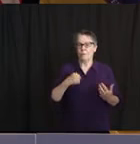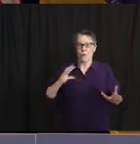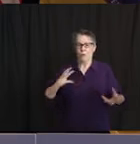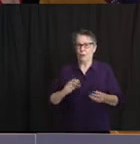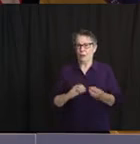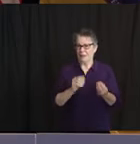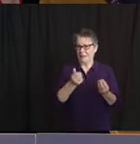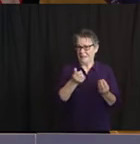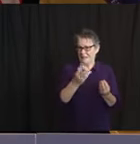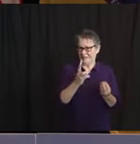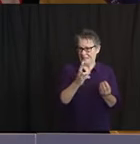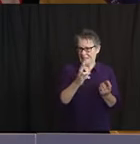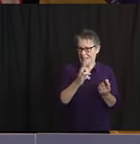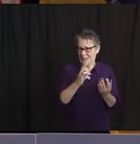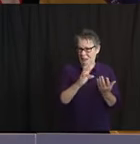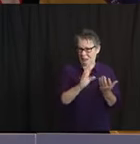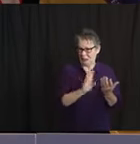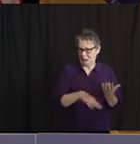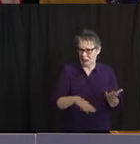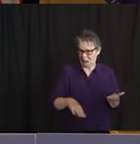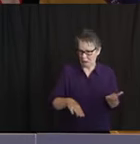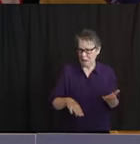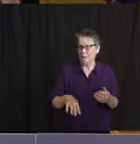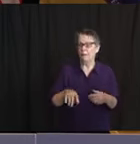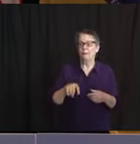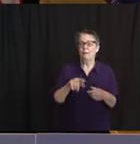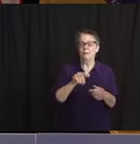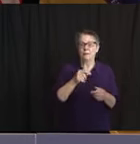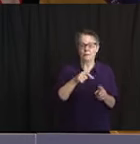four children are currently still hospitalized.